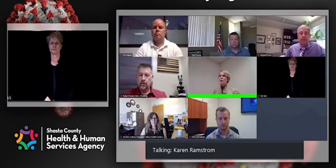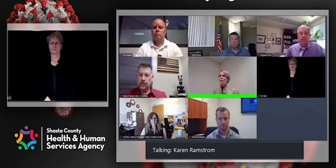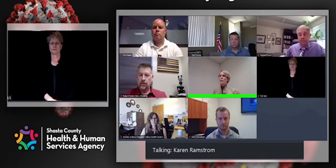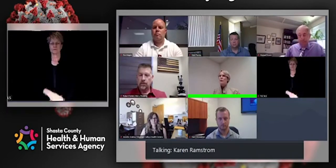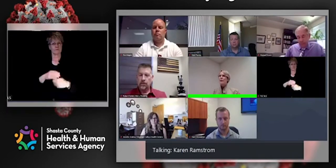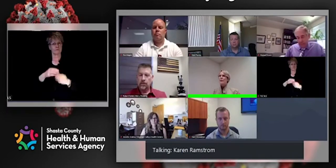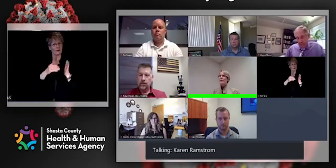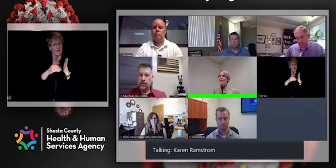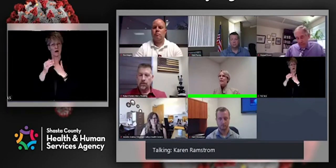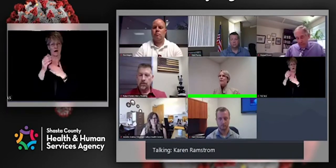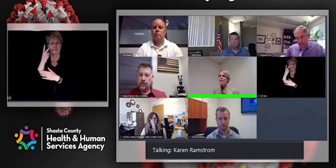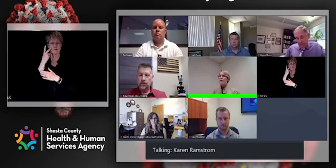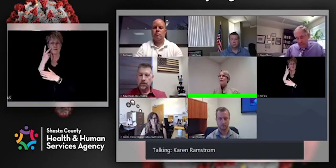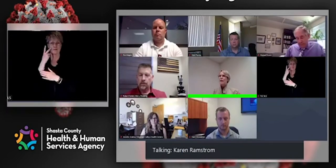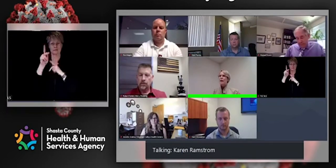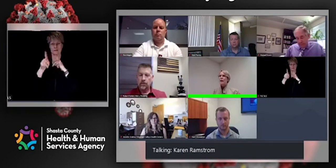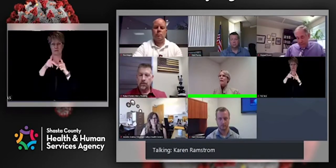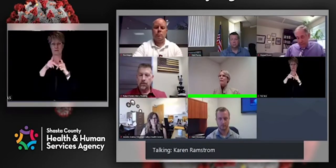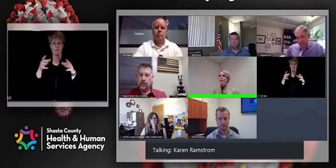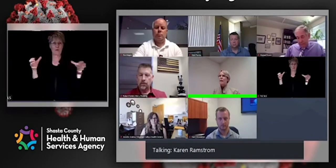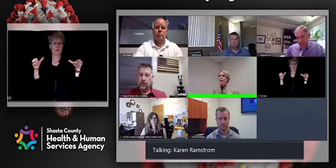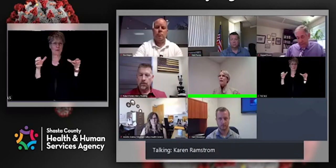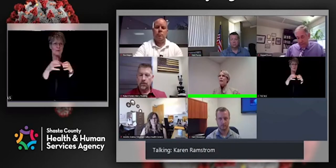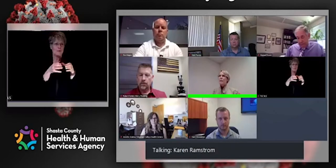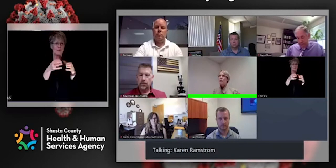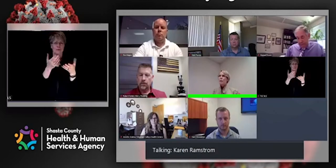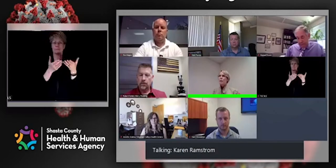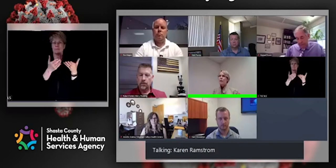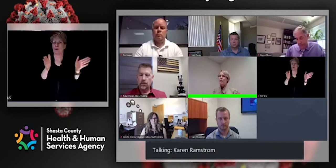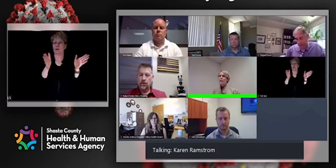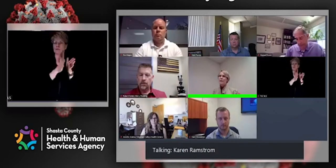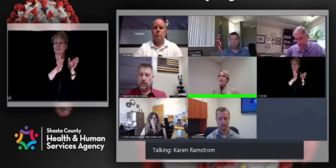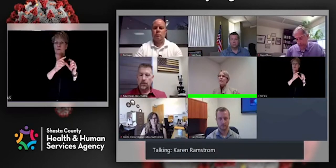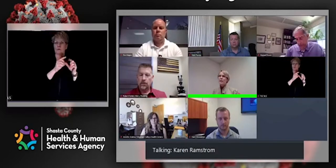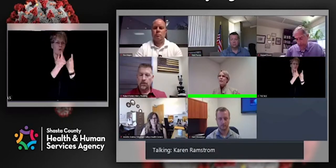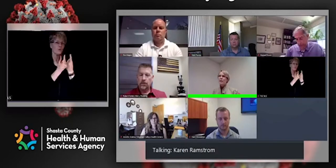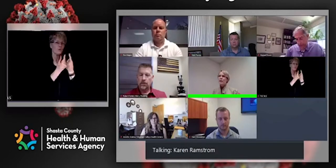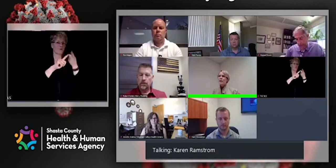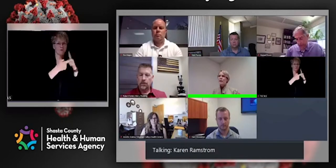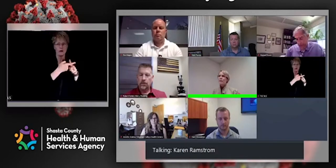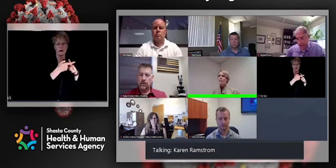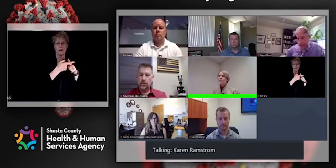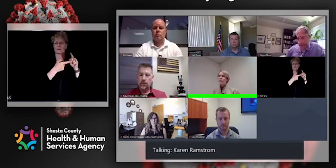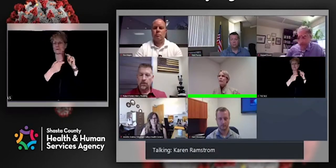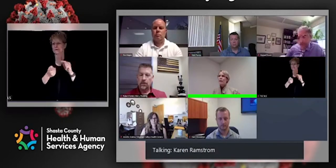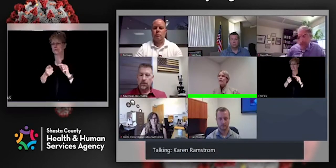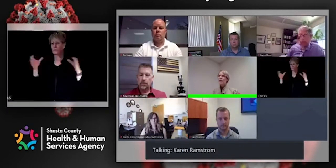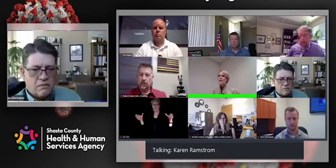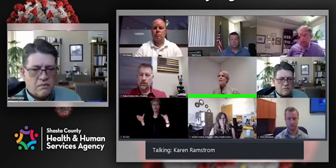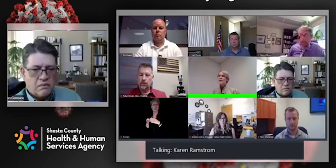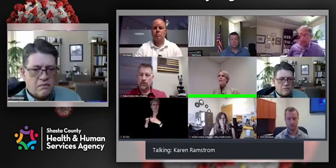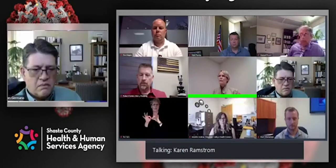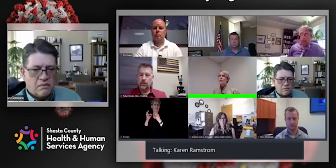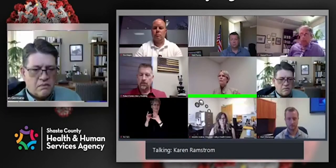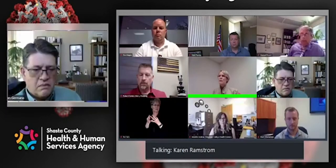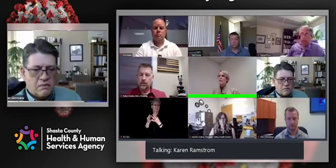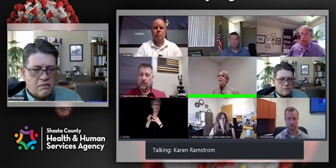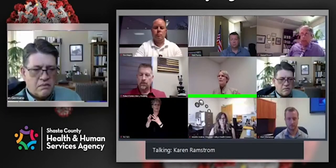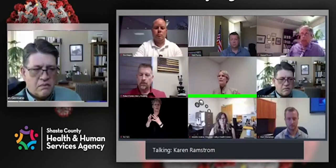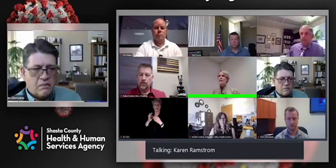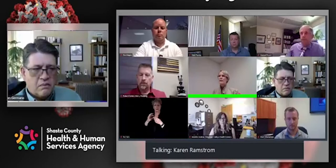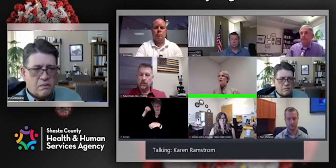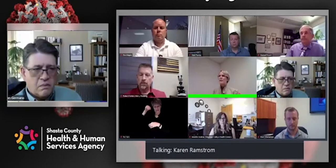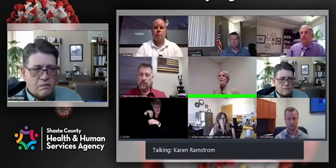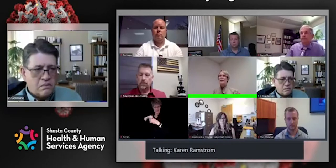even just small groups of friends, that kind of a thing, who are infecting each other. A lot of our cases come from